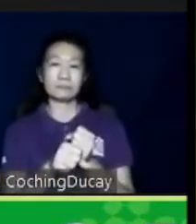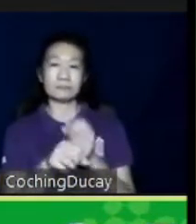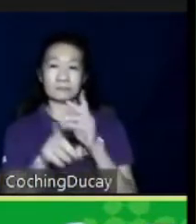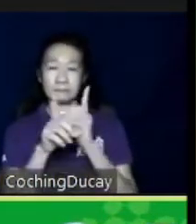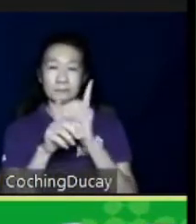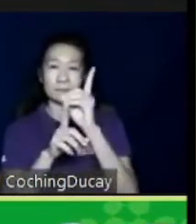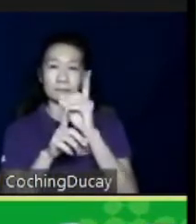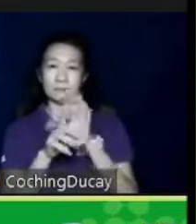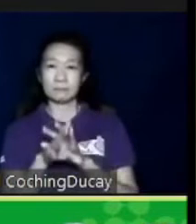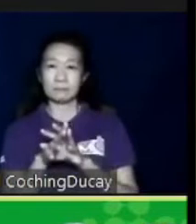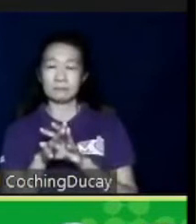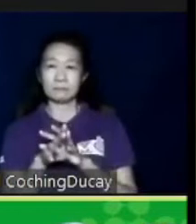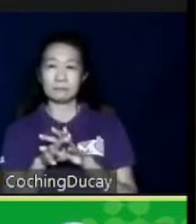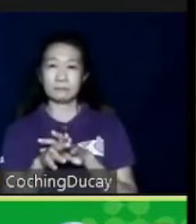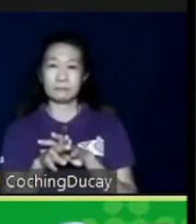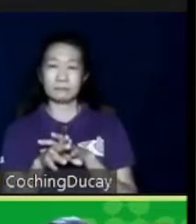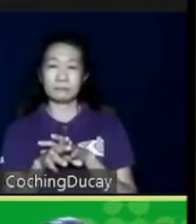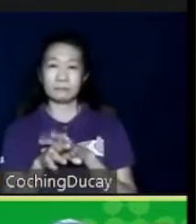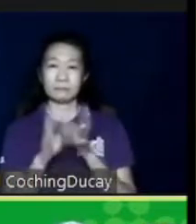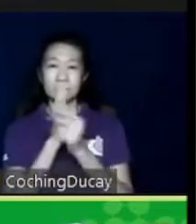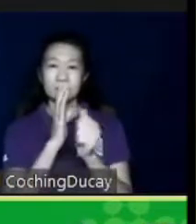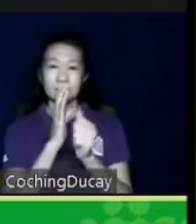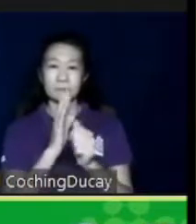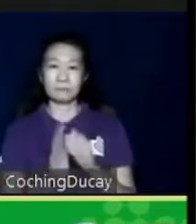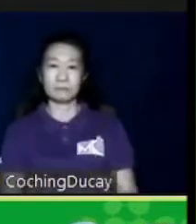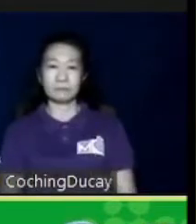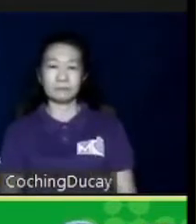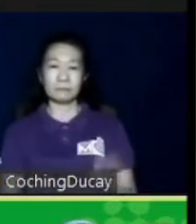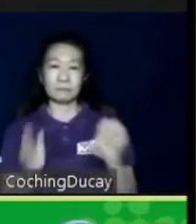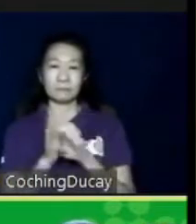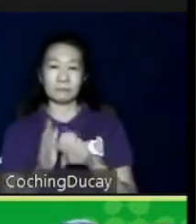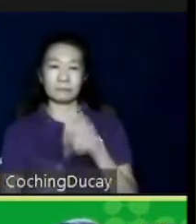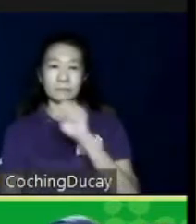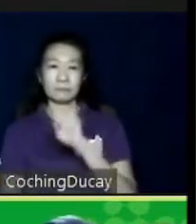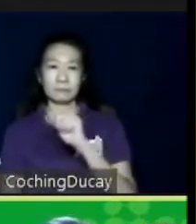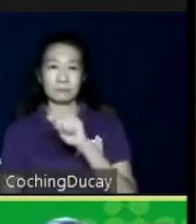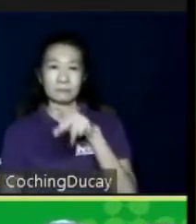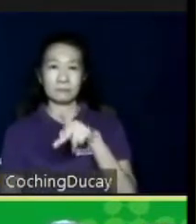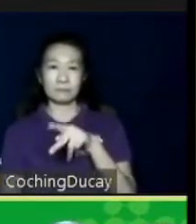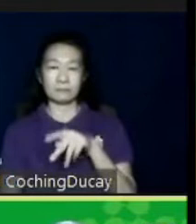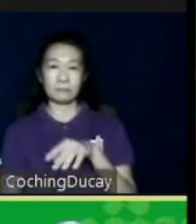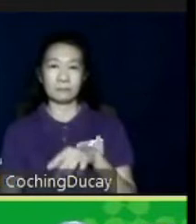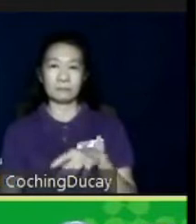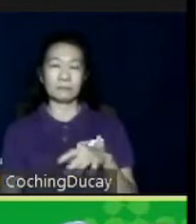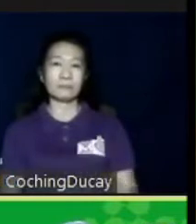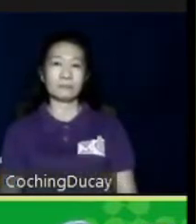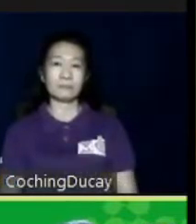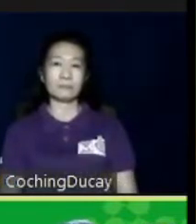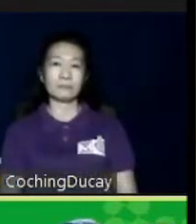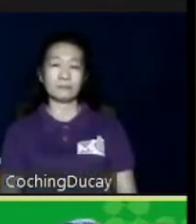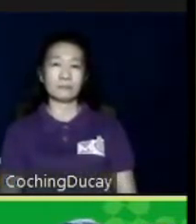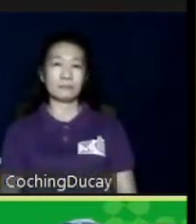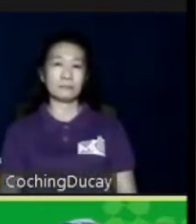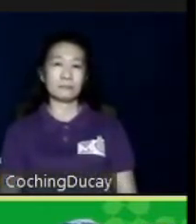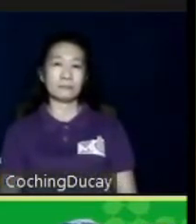example, in SAP, which is a software development company, when